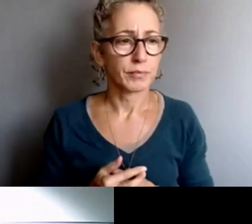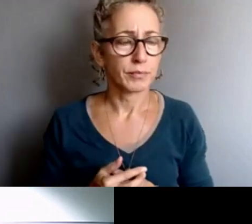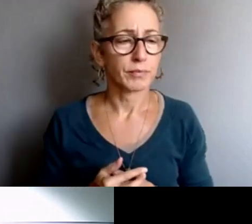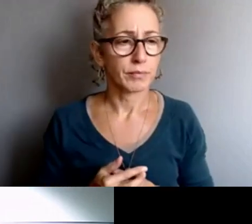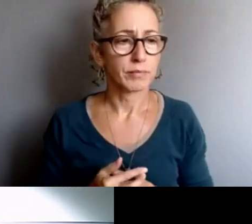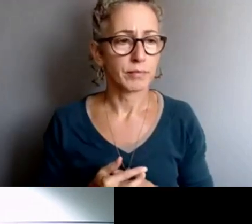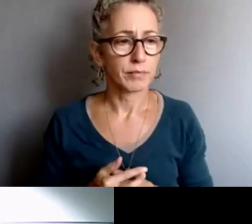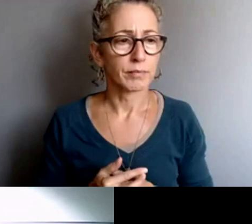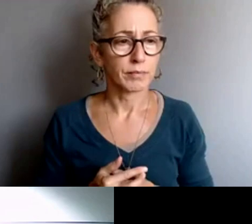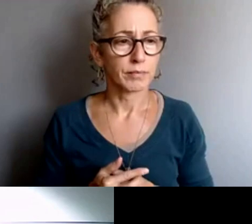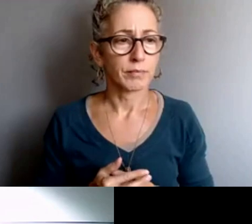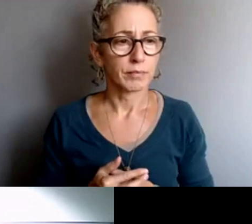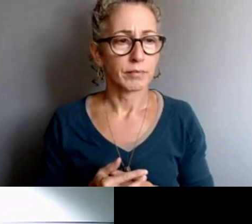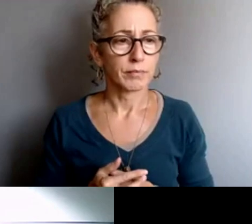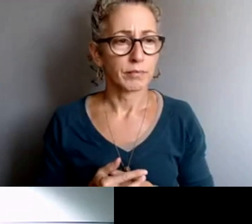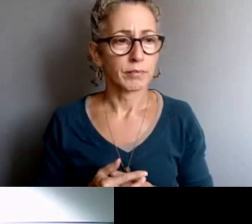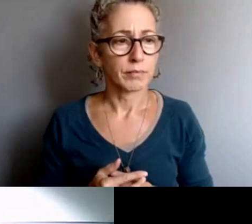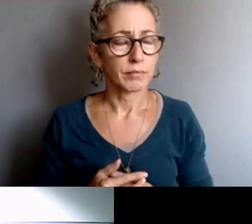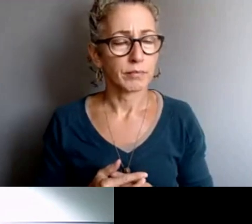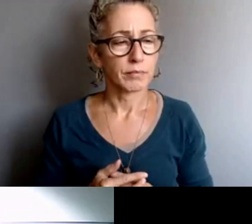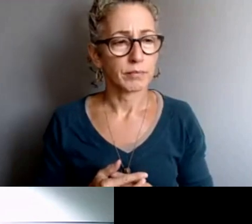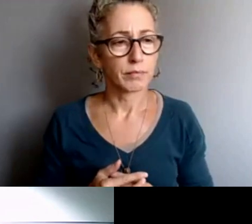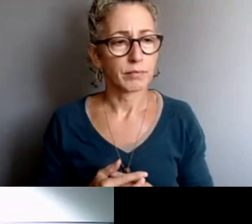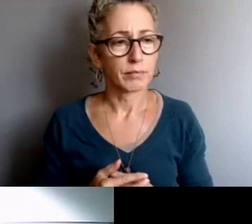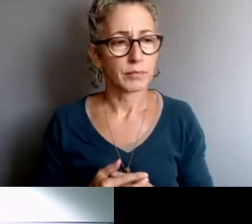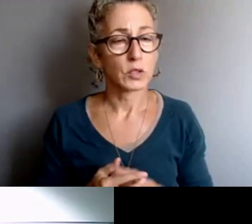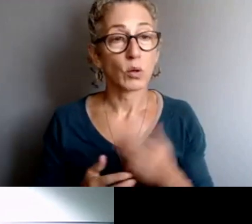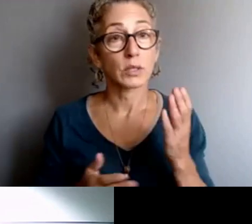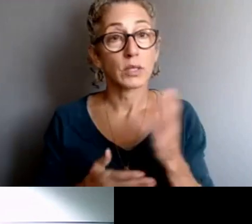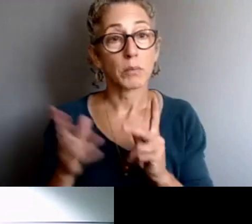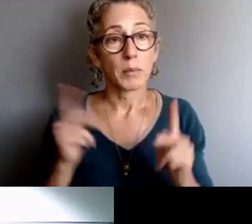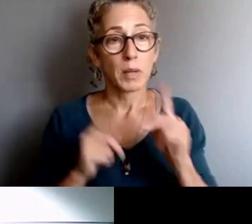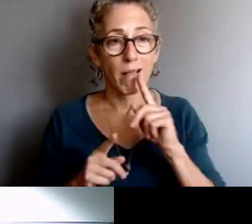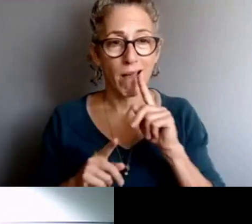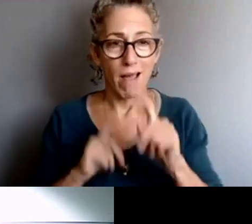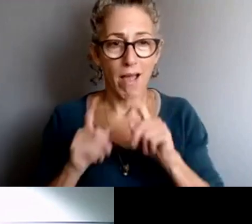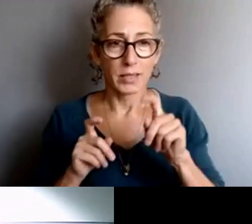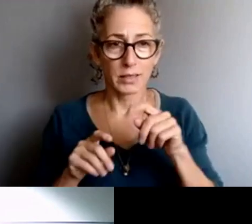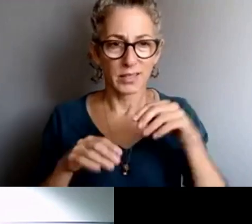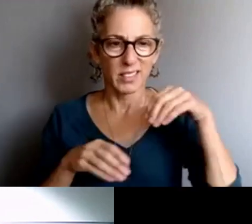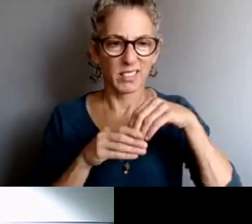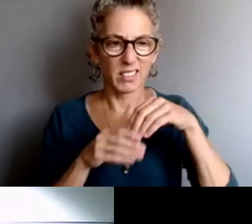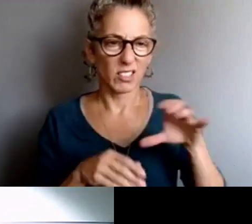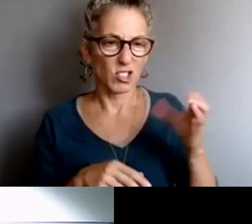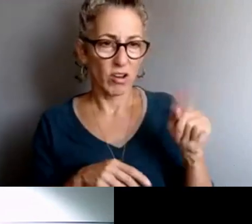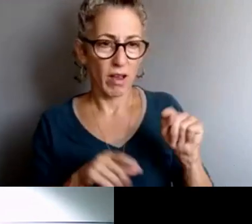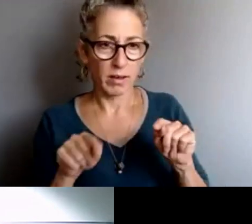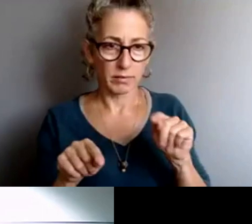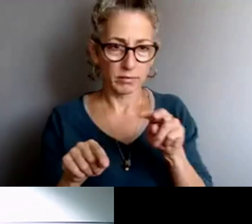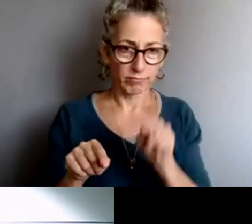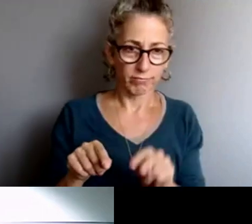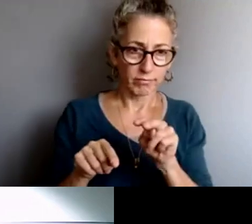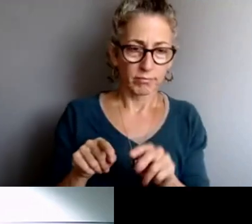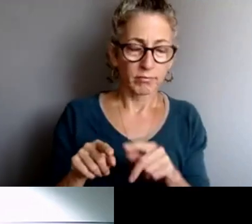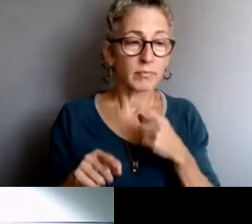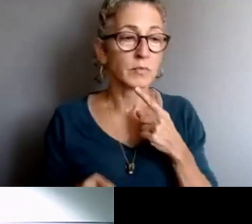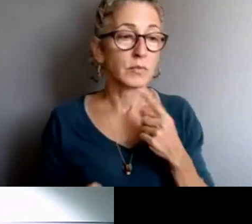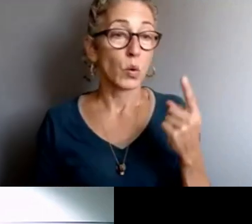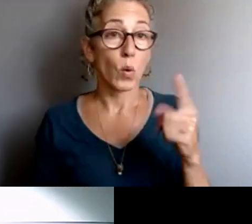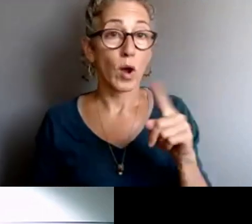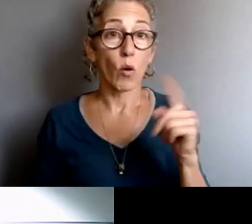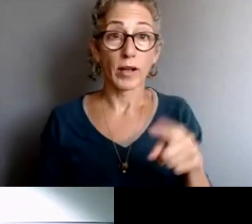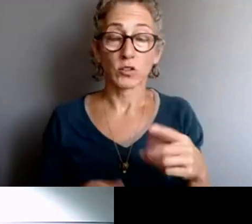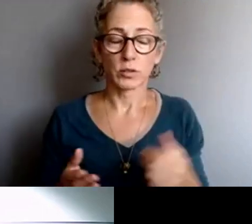presentation that folks had asked in the chat. So one of the first questions that I'll ask the panel is, what